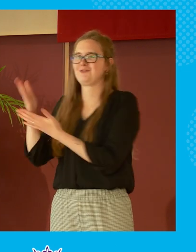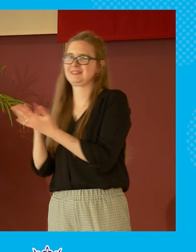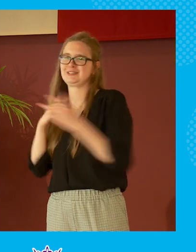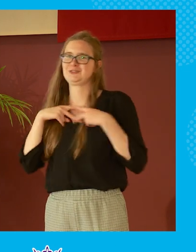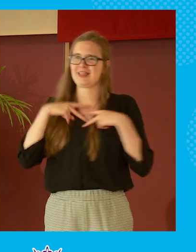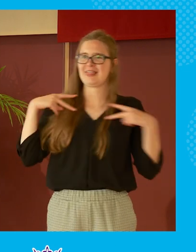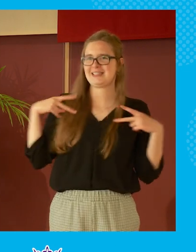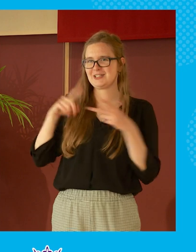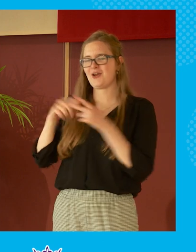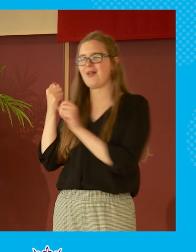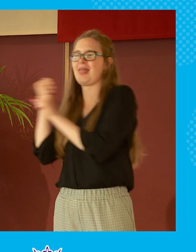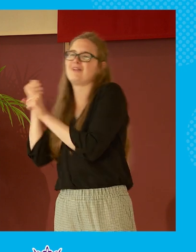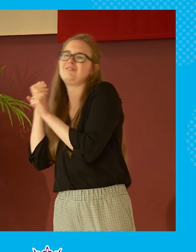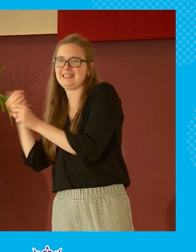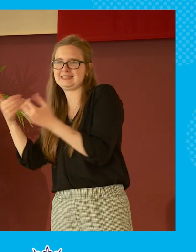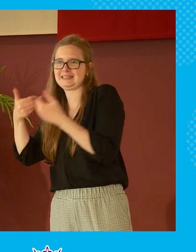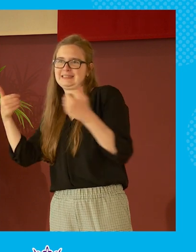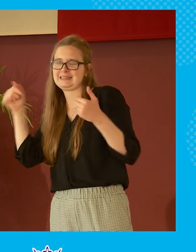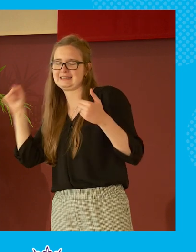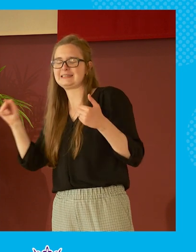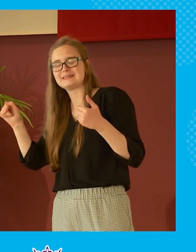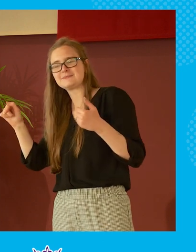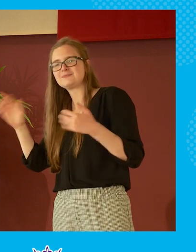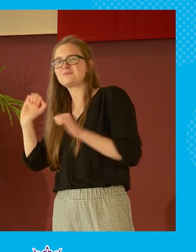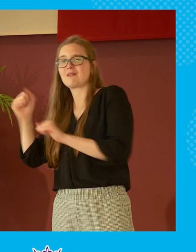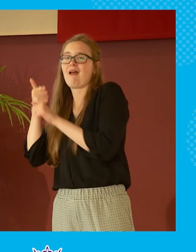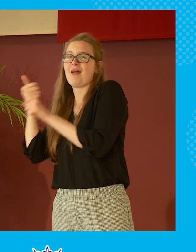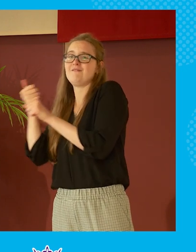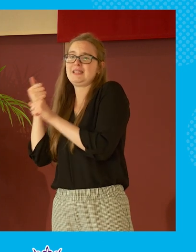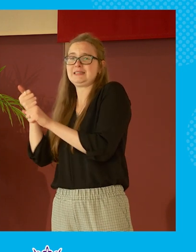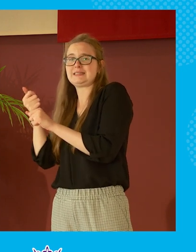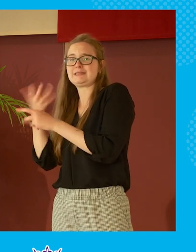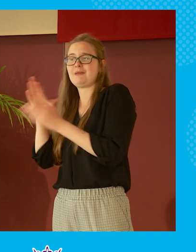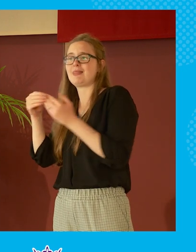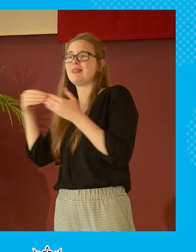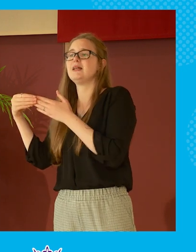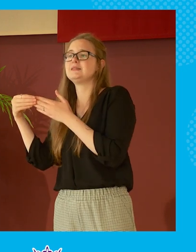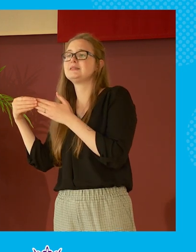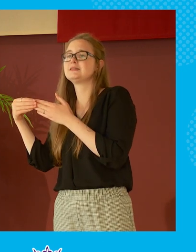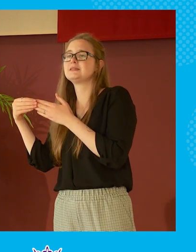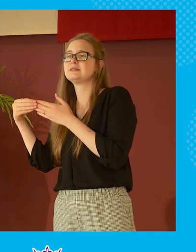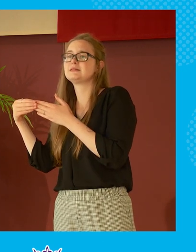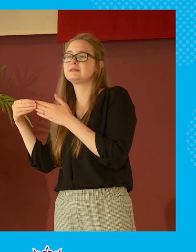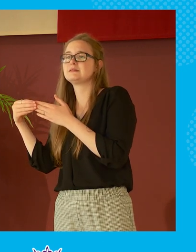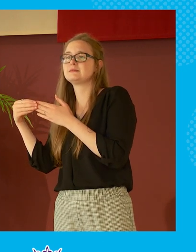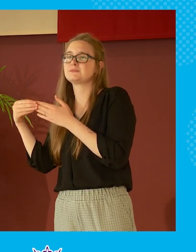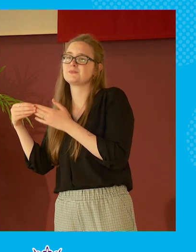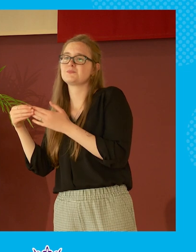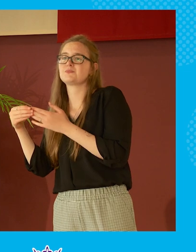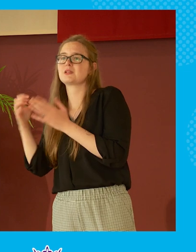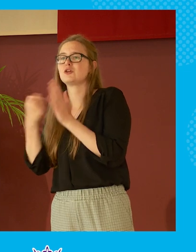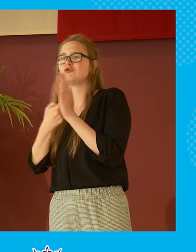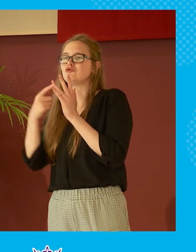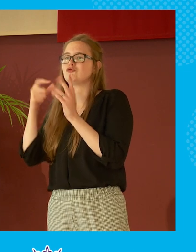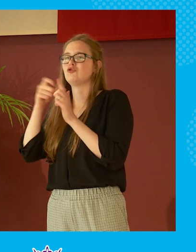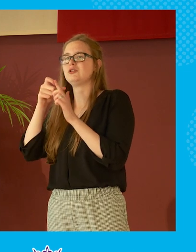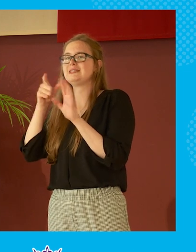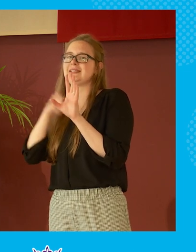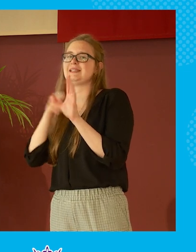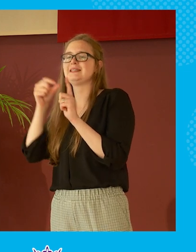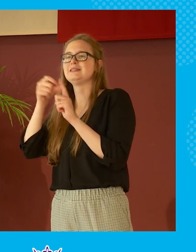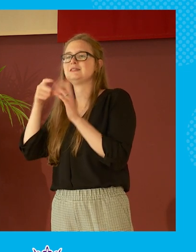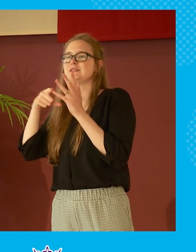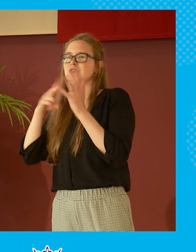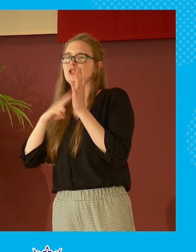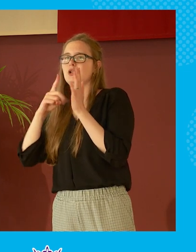profession and the advocates profession um the advocates uh led by uh the very learned dean of faculty roddy dunlop he